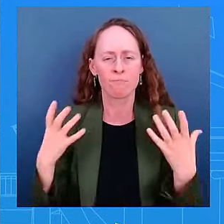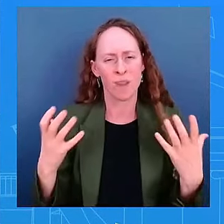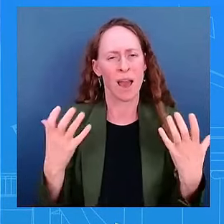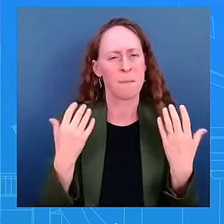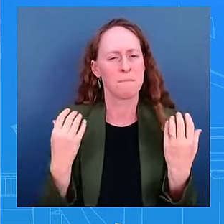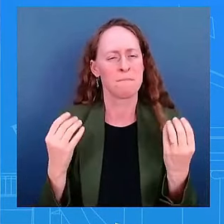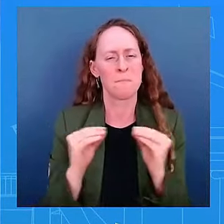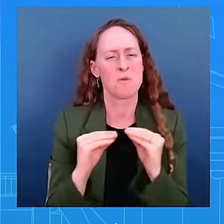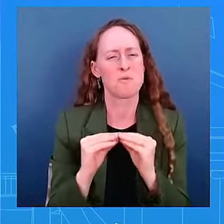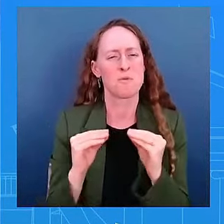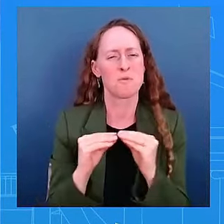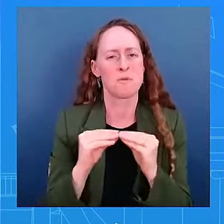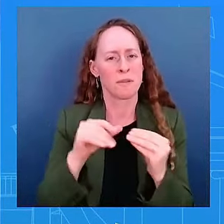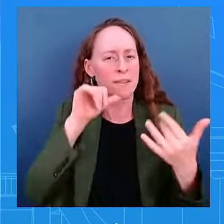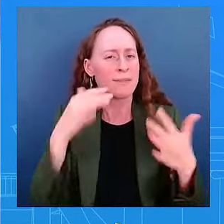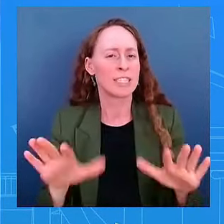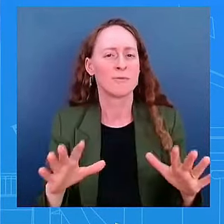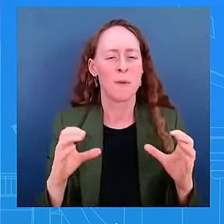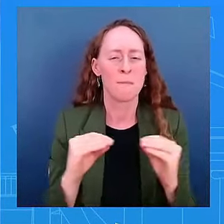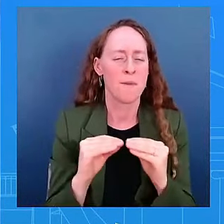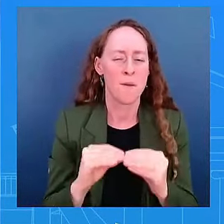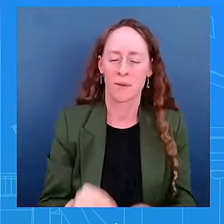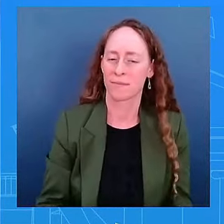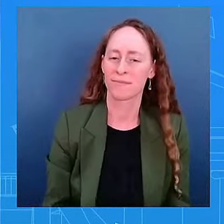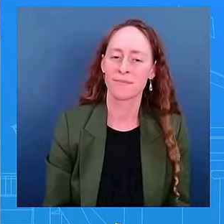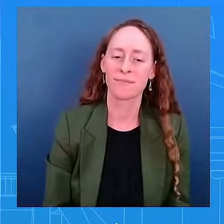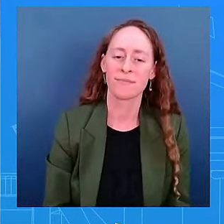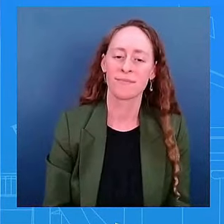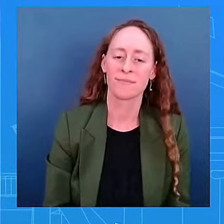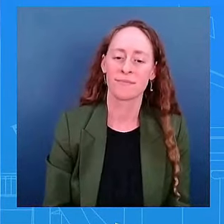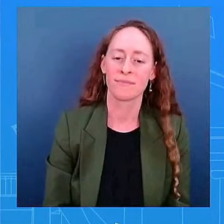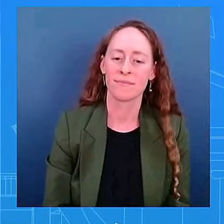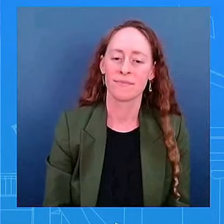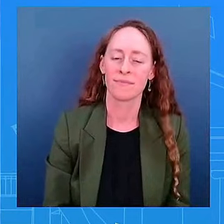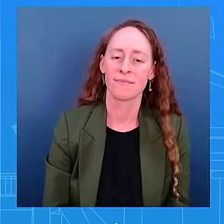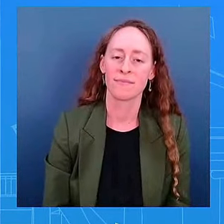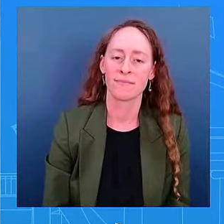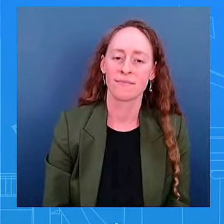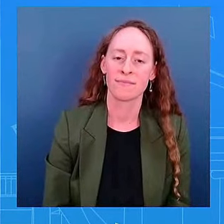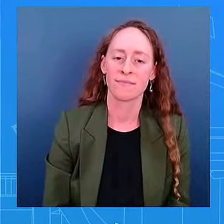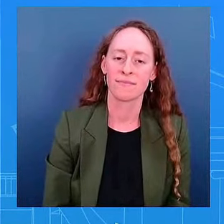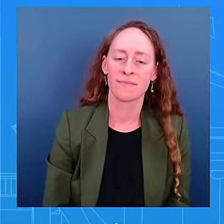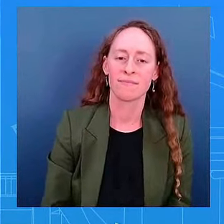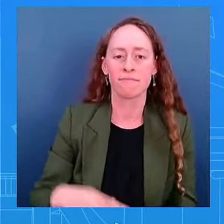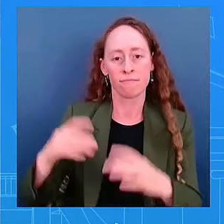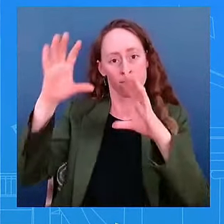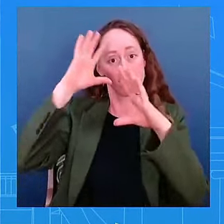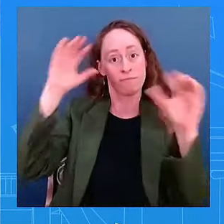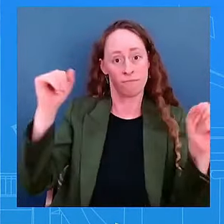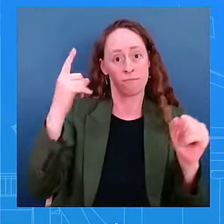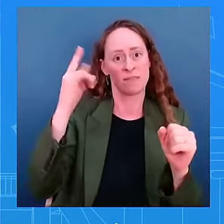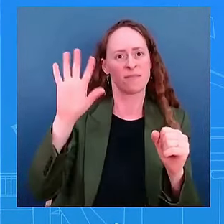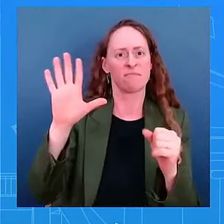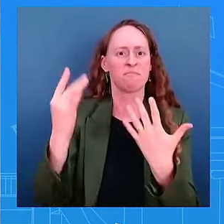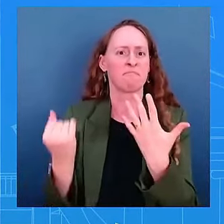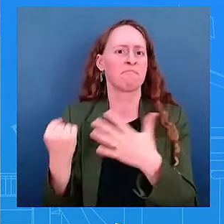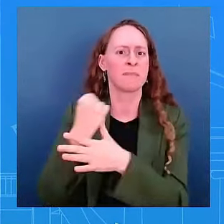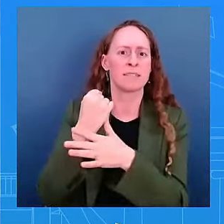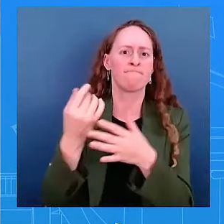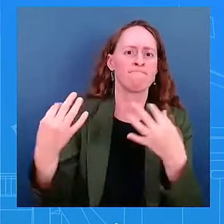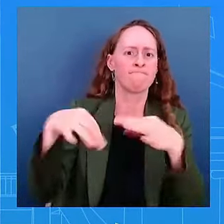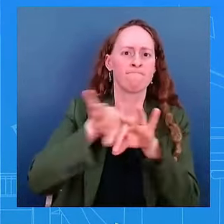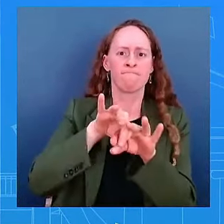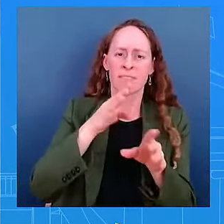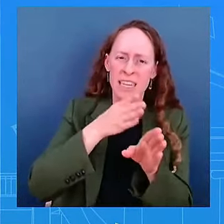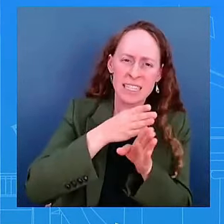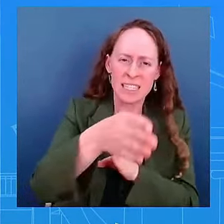One of the first major initiatives that the president asked the vice president to lead was to oversee the diplomatic work with Central American countries